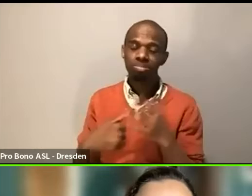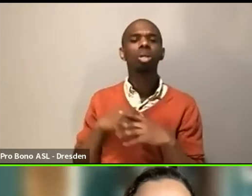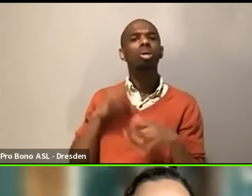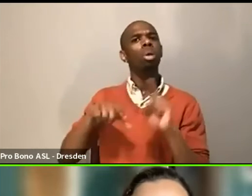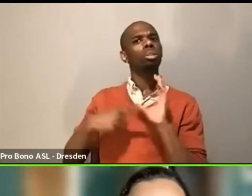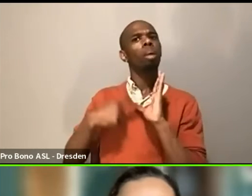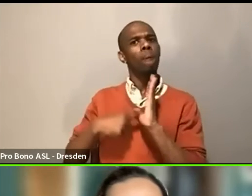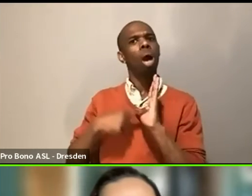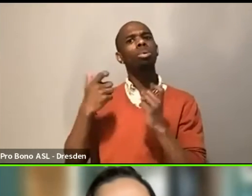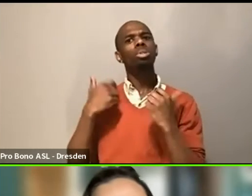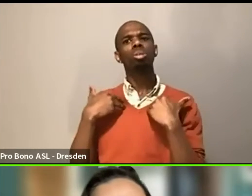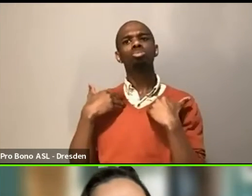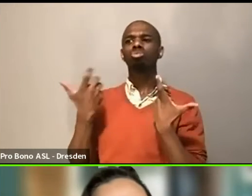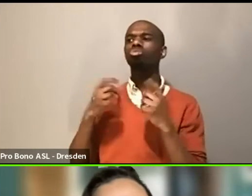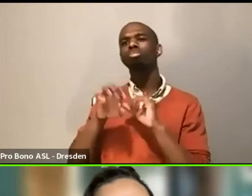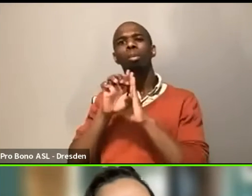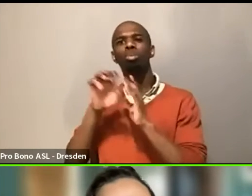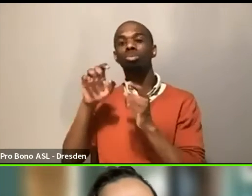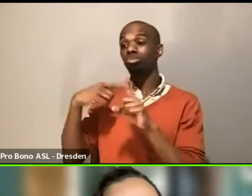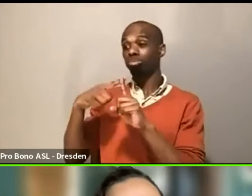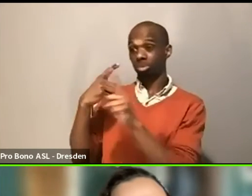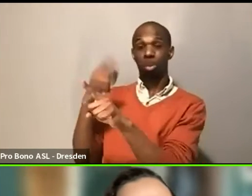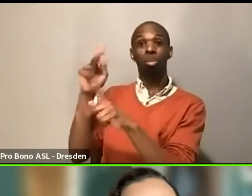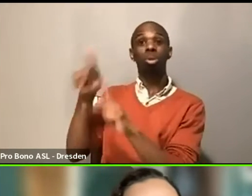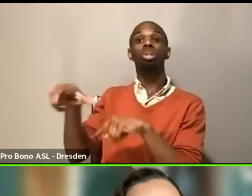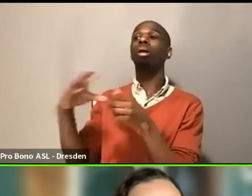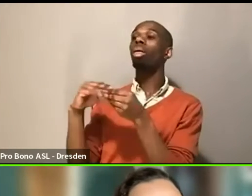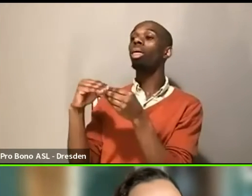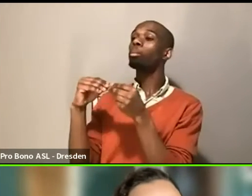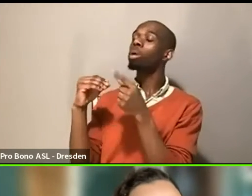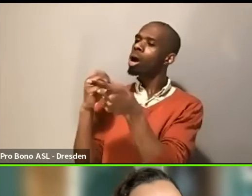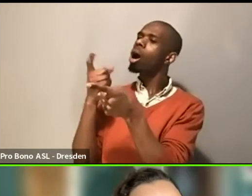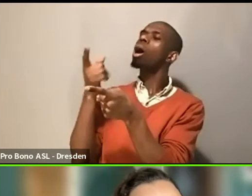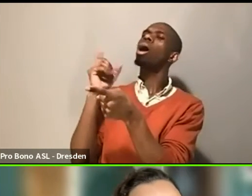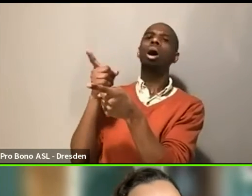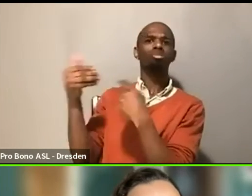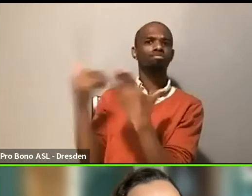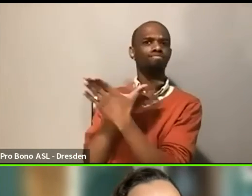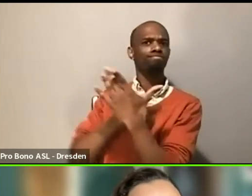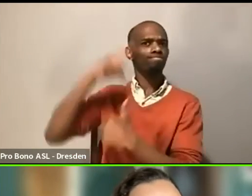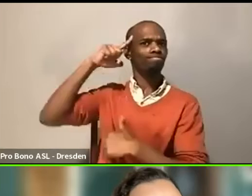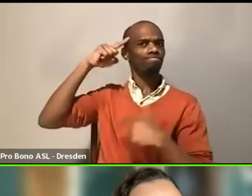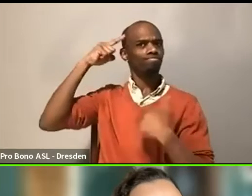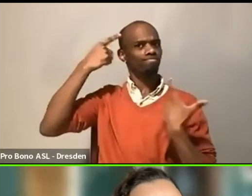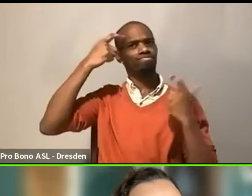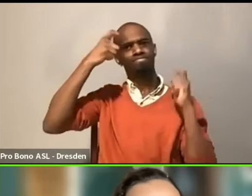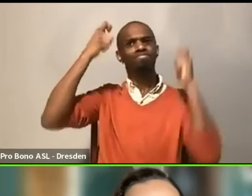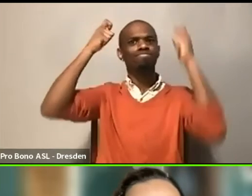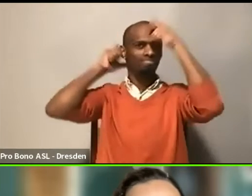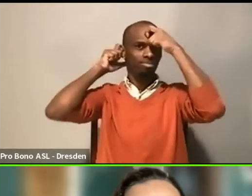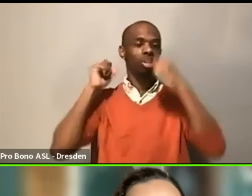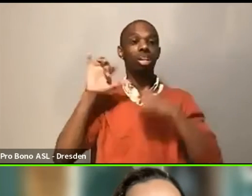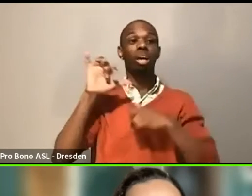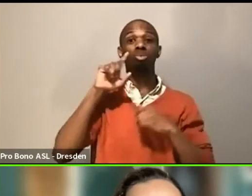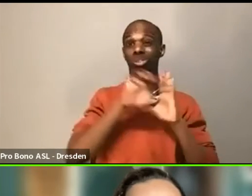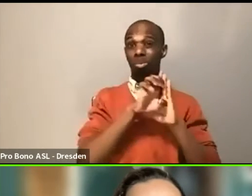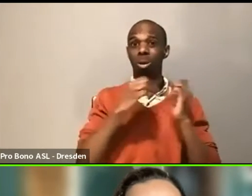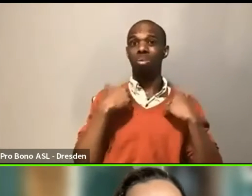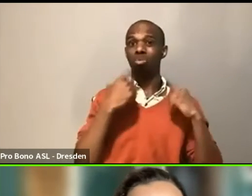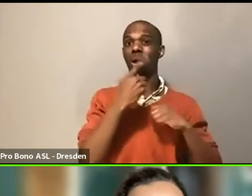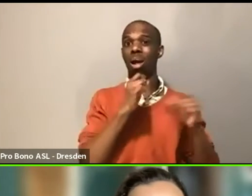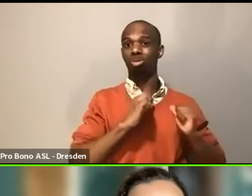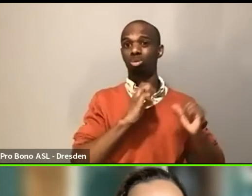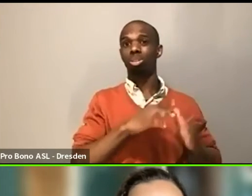So one time, and this was way before our PI, had an actress that we asked if she could stay for a talk back with